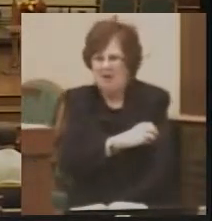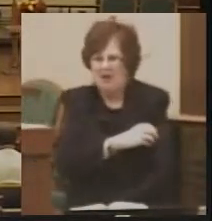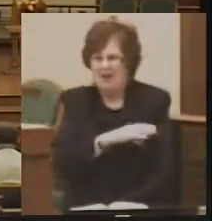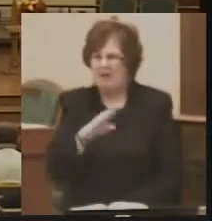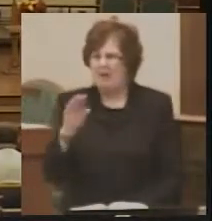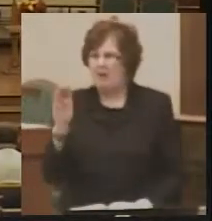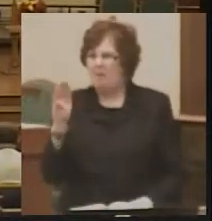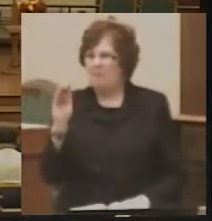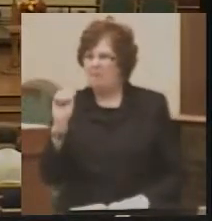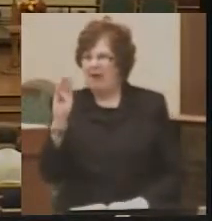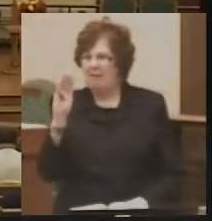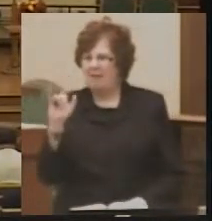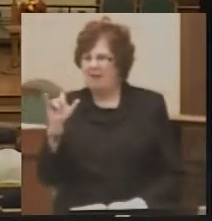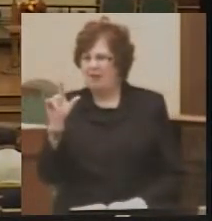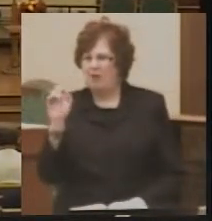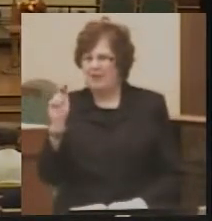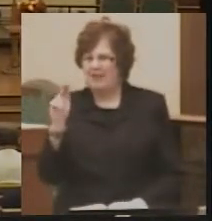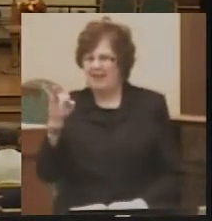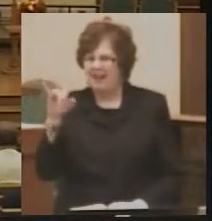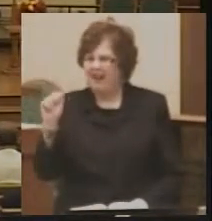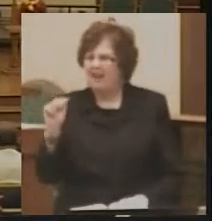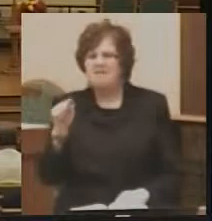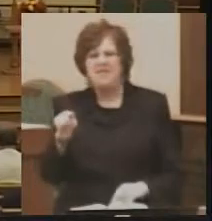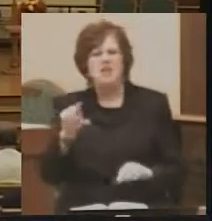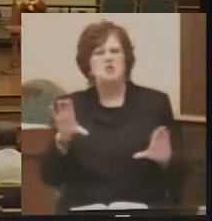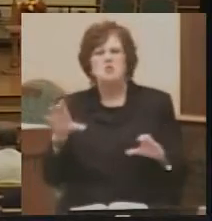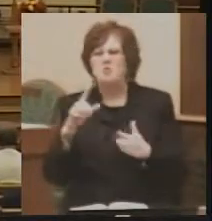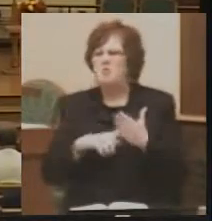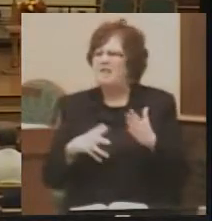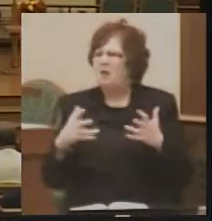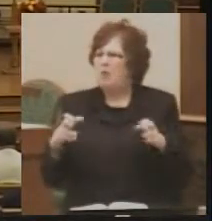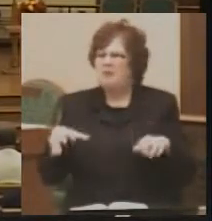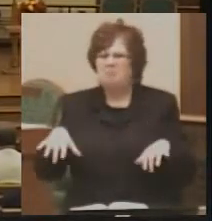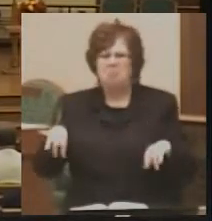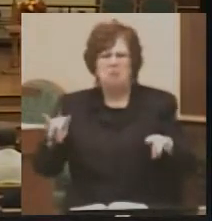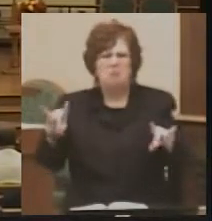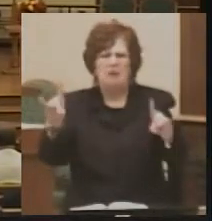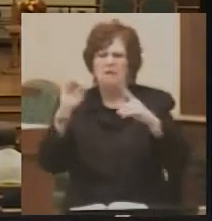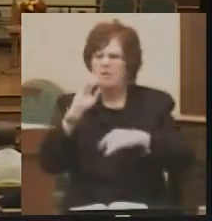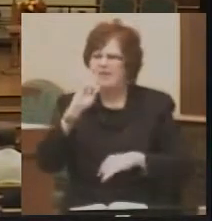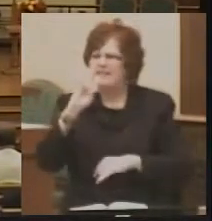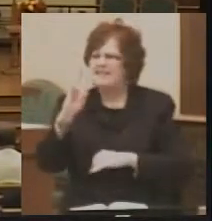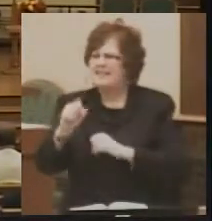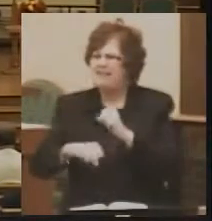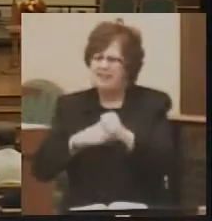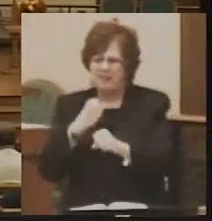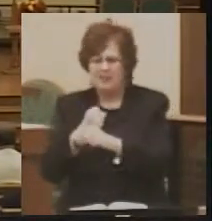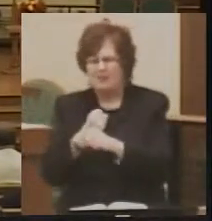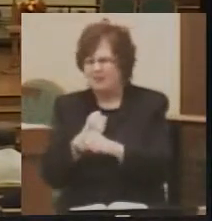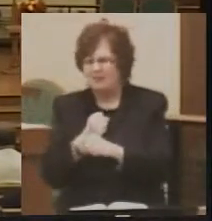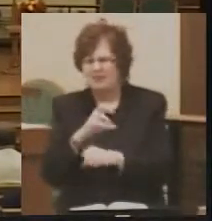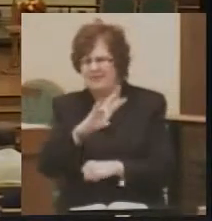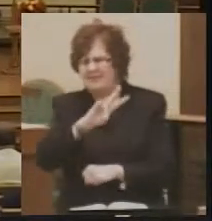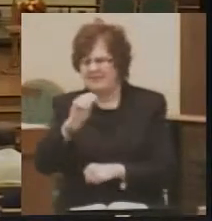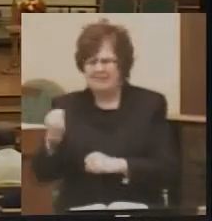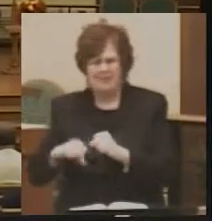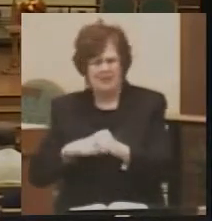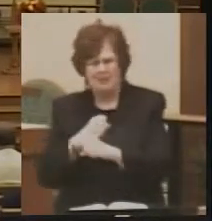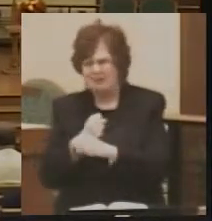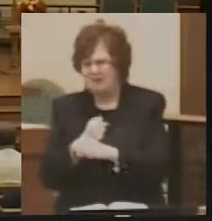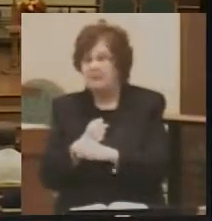Babylonia. And they were able to do whatever they wanted for 70 years in the Middle East. And they did